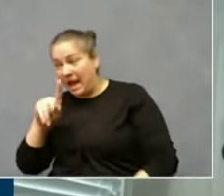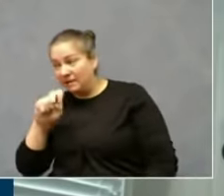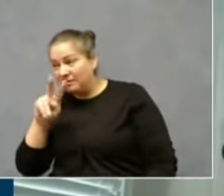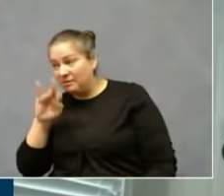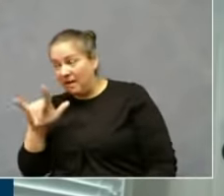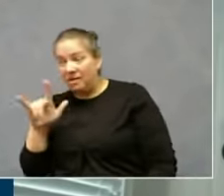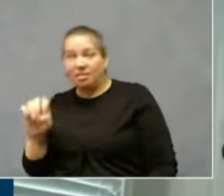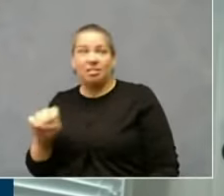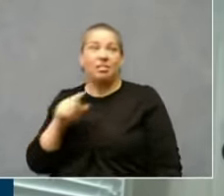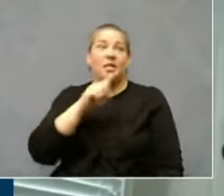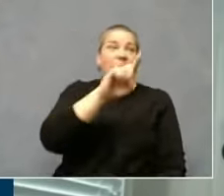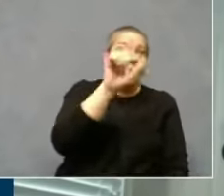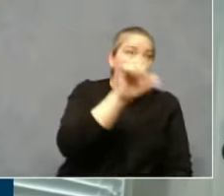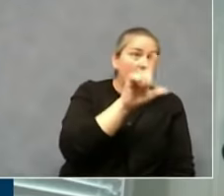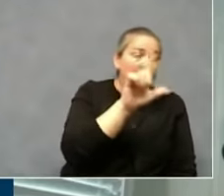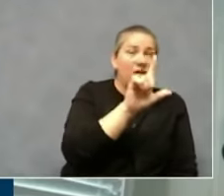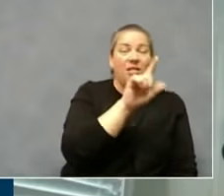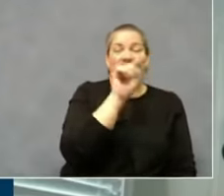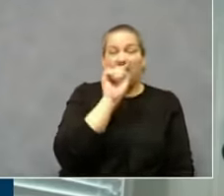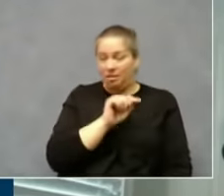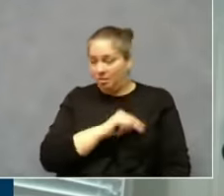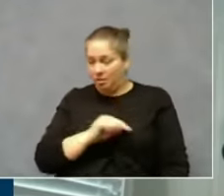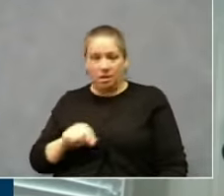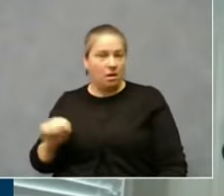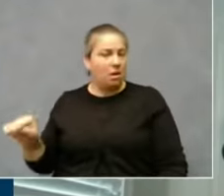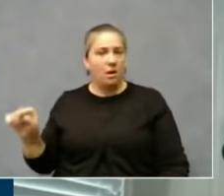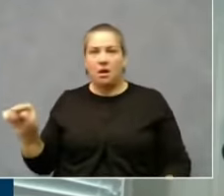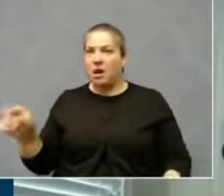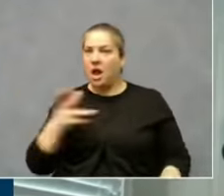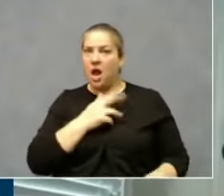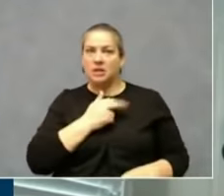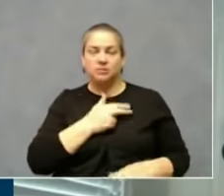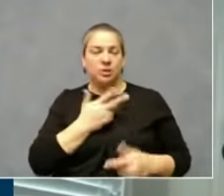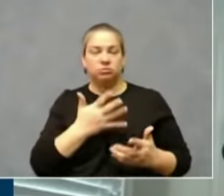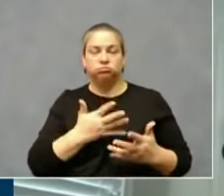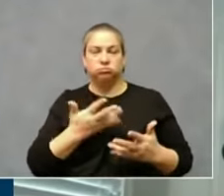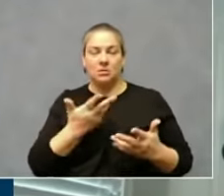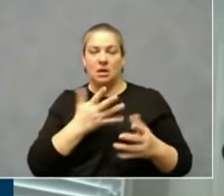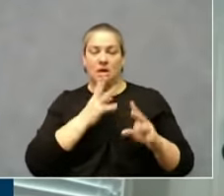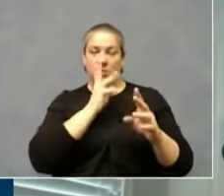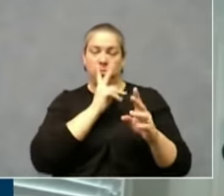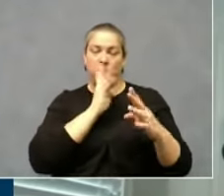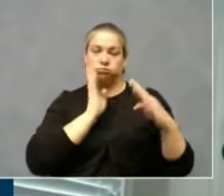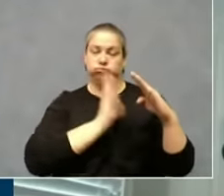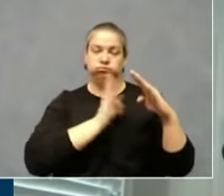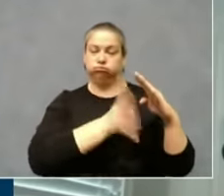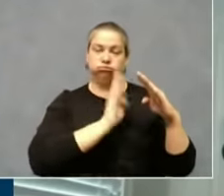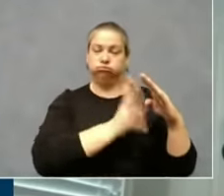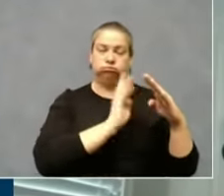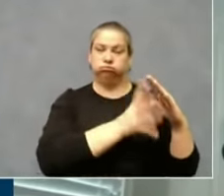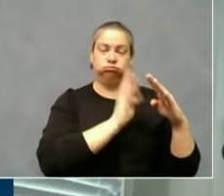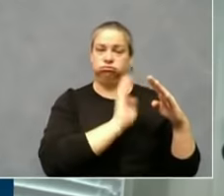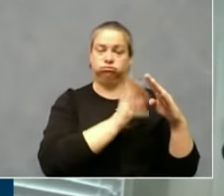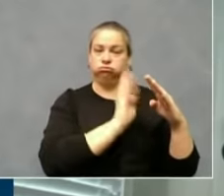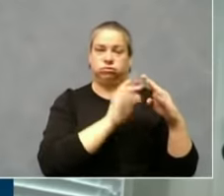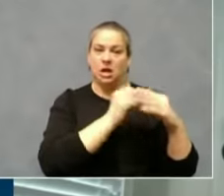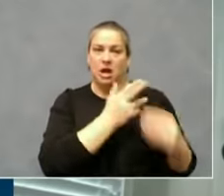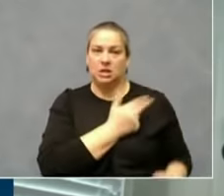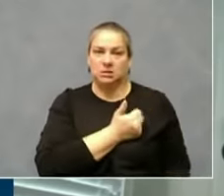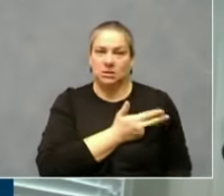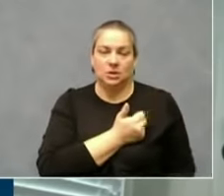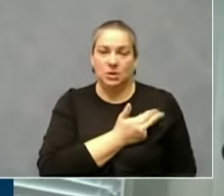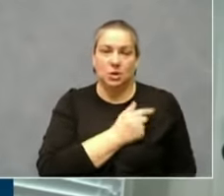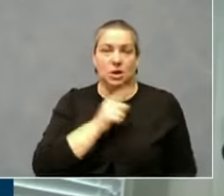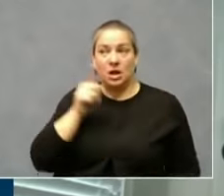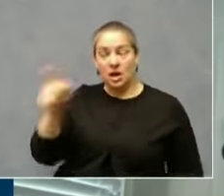to cancel and postpone non-COVID-related medical and surgical procedures and care in order to preserve